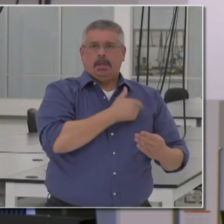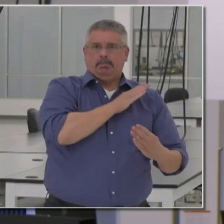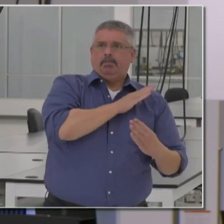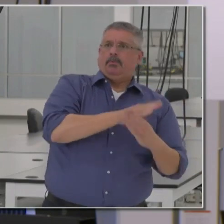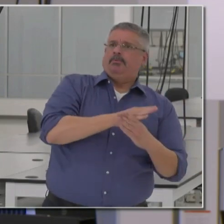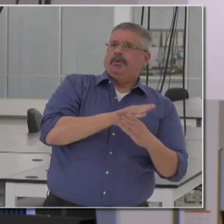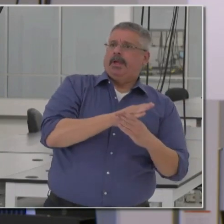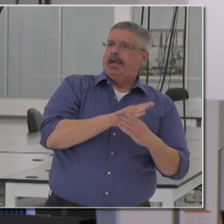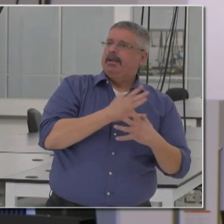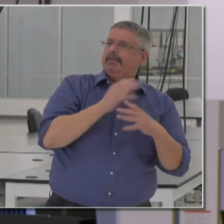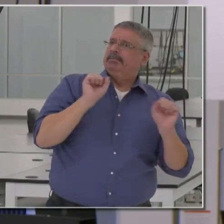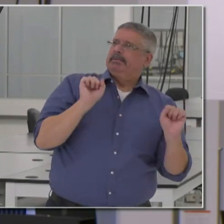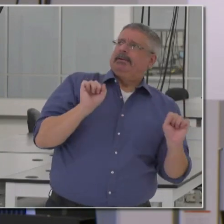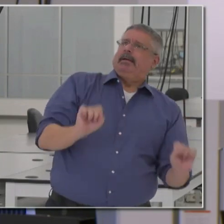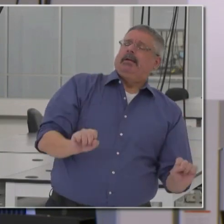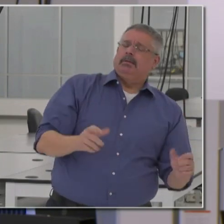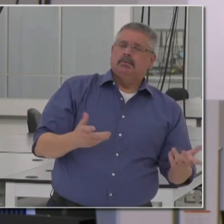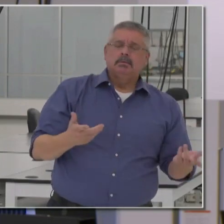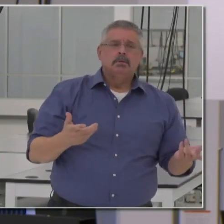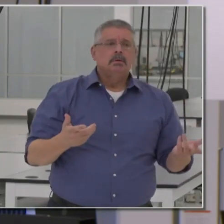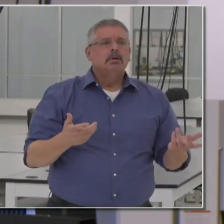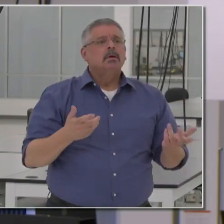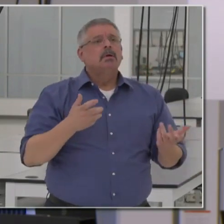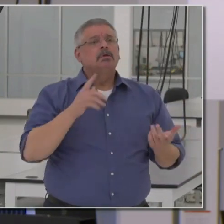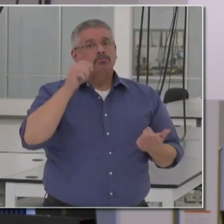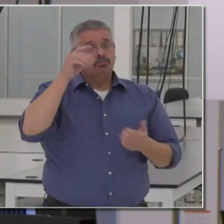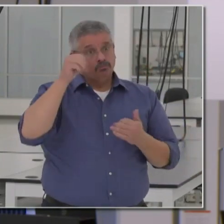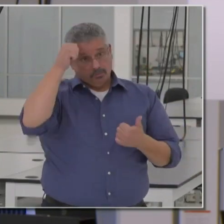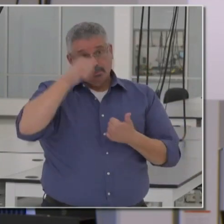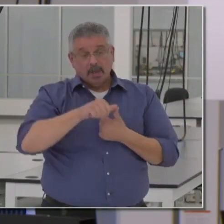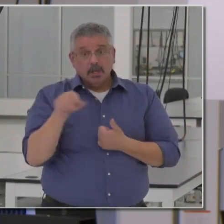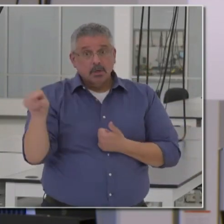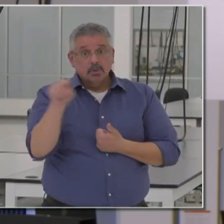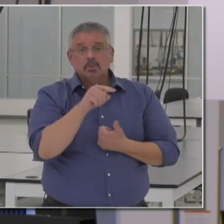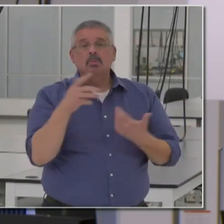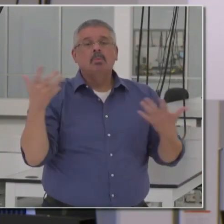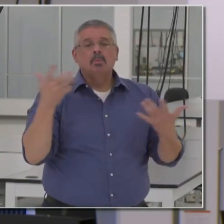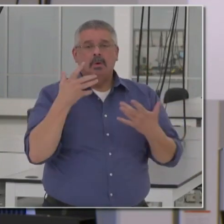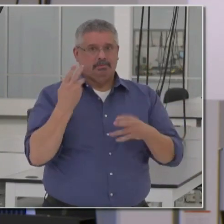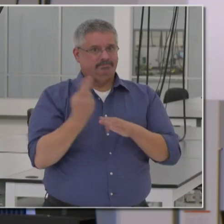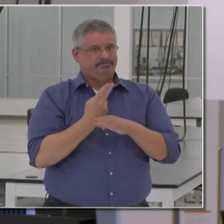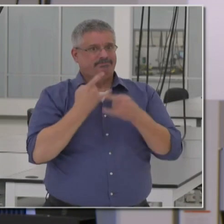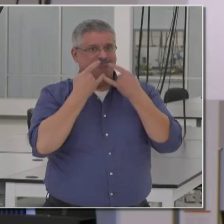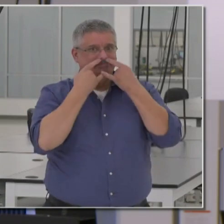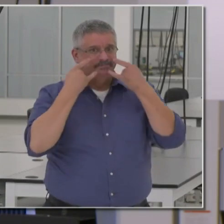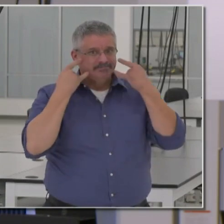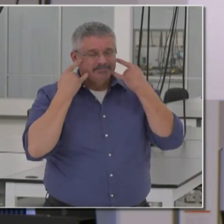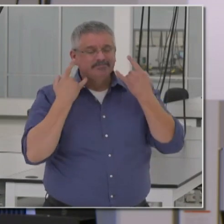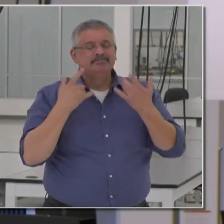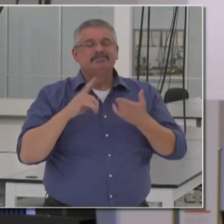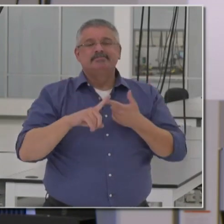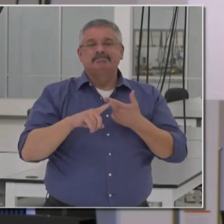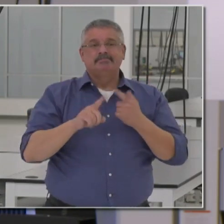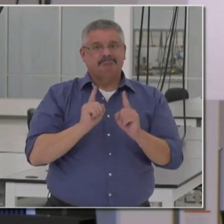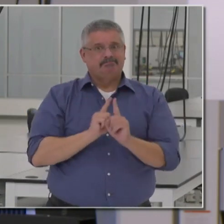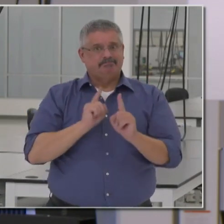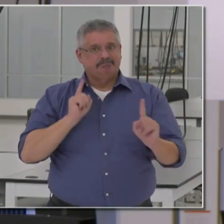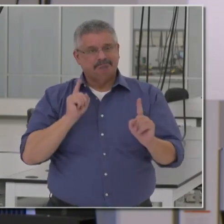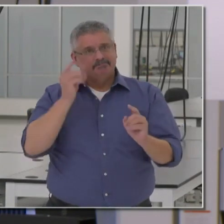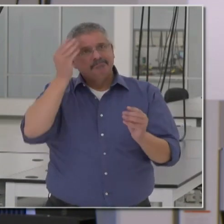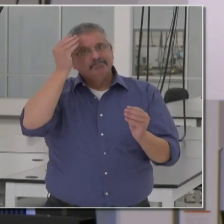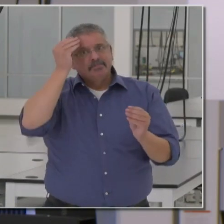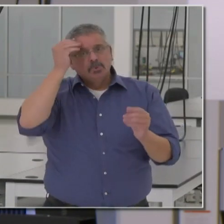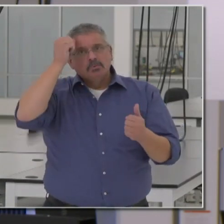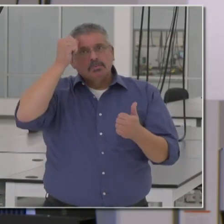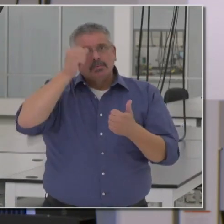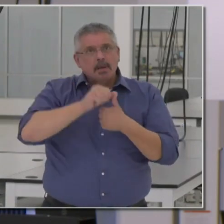those here as much as we can. But I'll remind you that it starts with, uh, our wearing masks. It starts with being really thoughtful